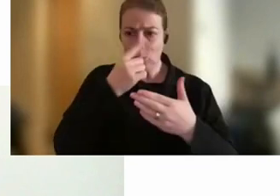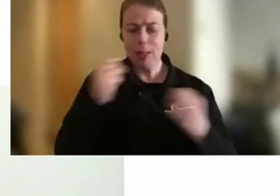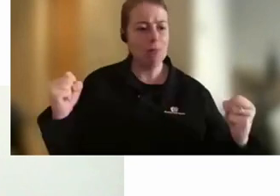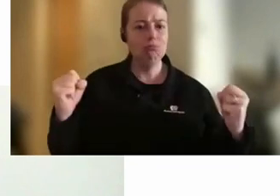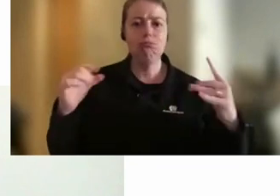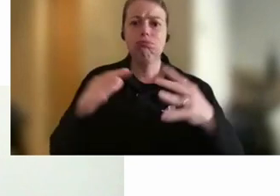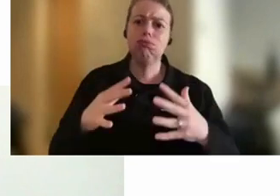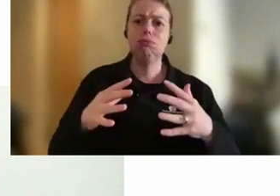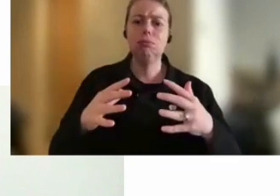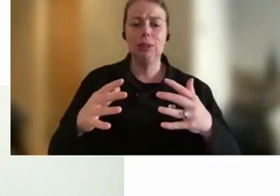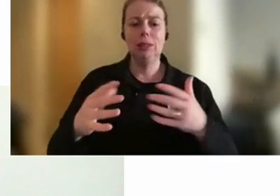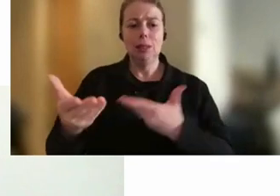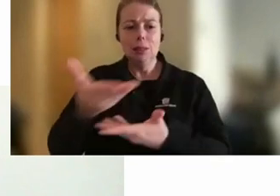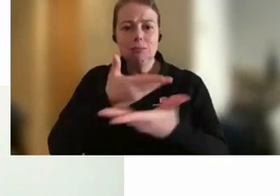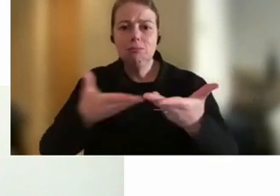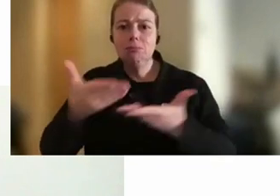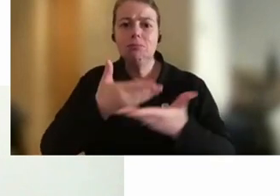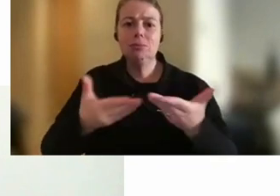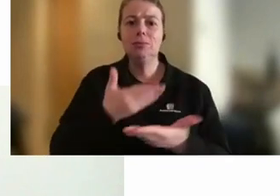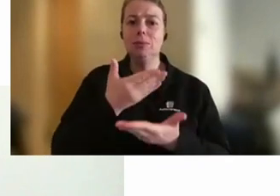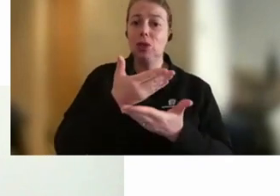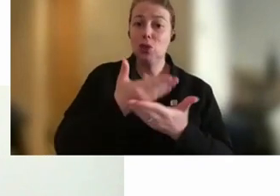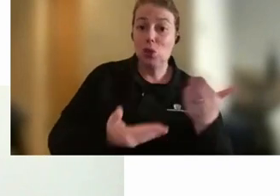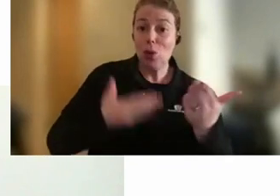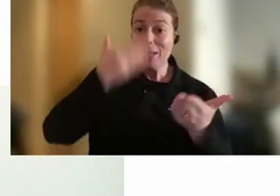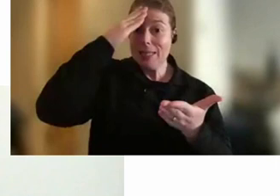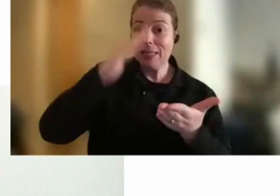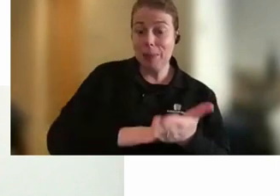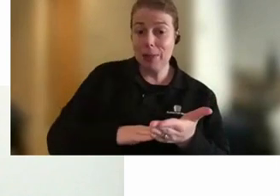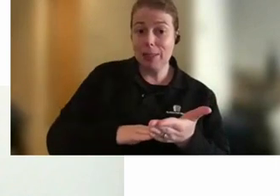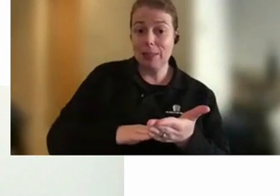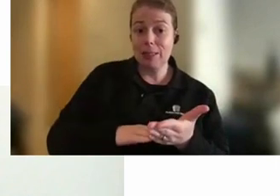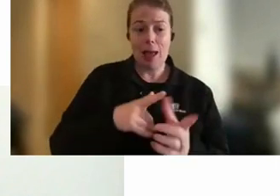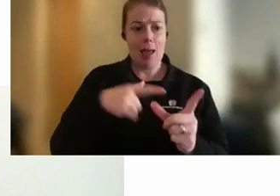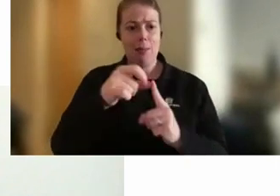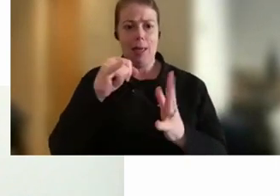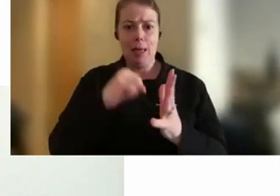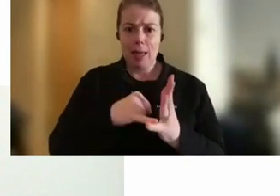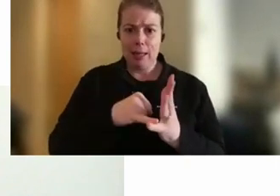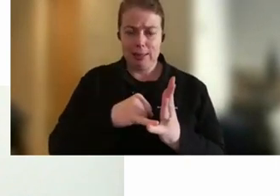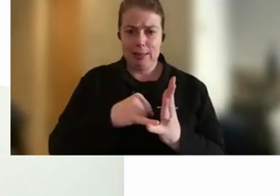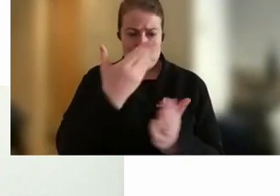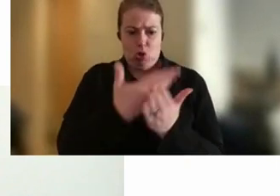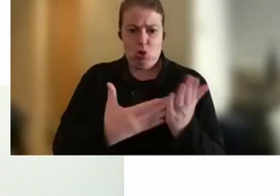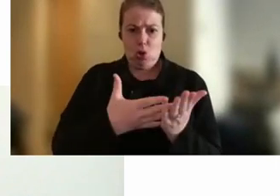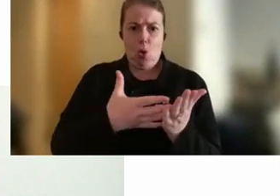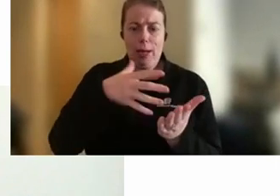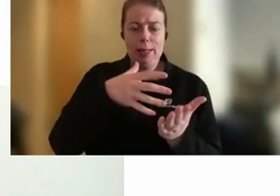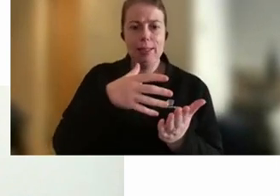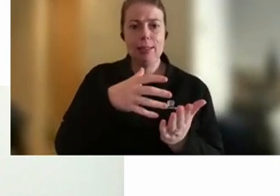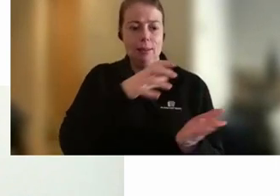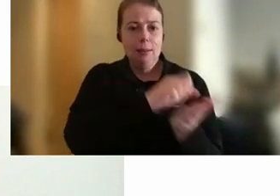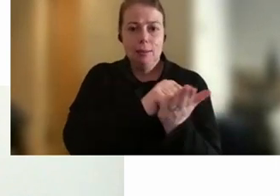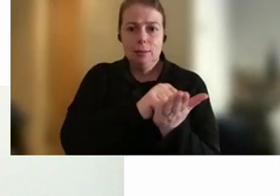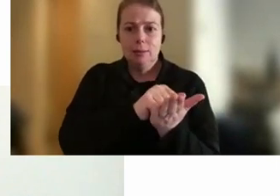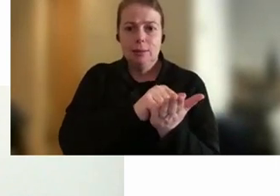stories and experiences. The Australian Public Service Commission is capturing some of those stories. And we will now show a trailer of some of those stories